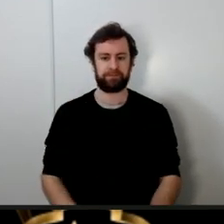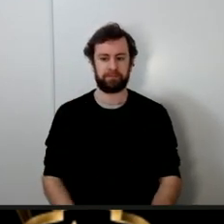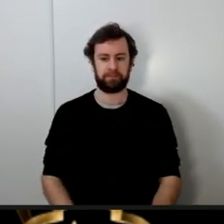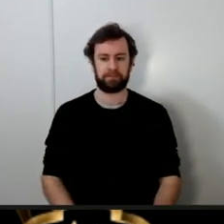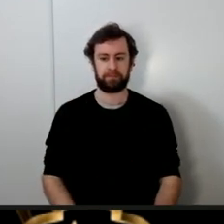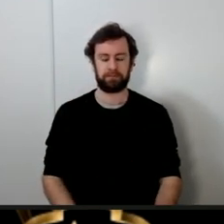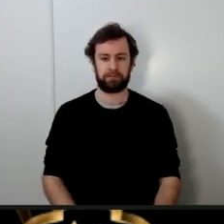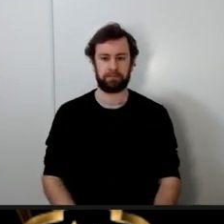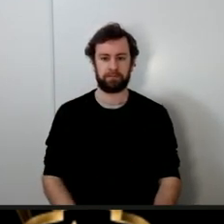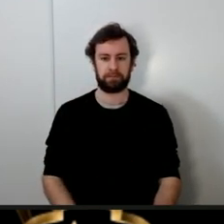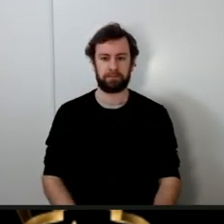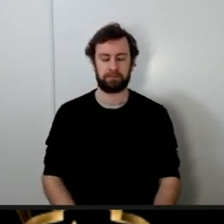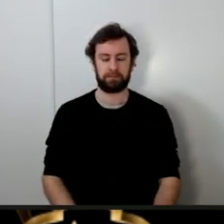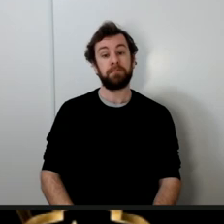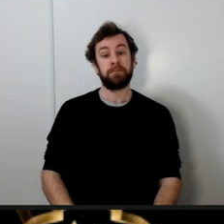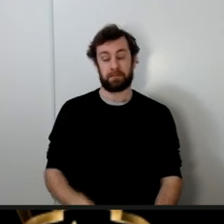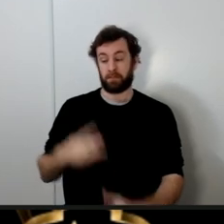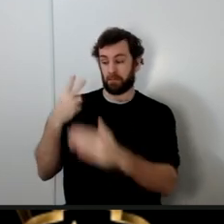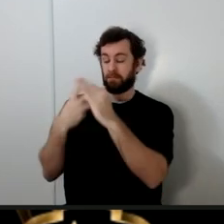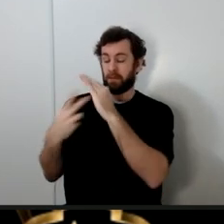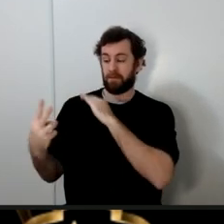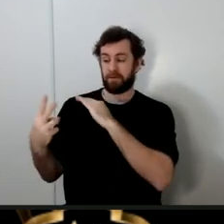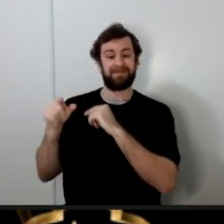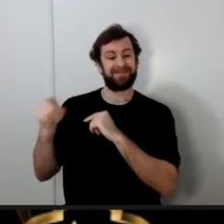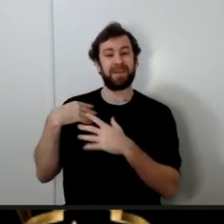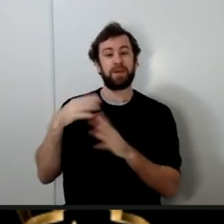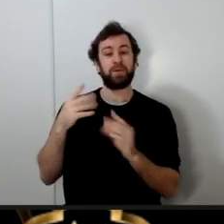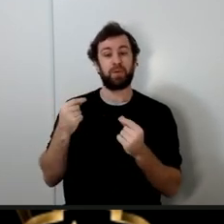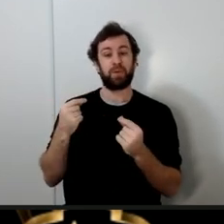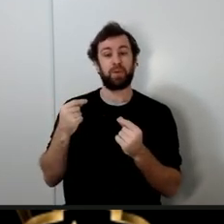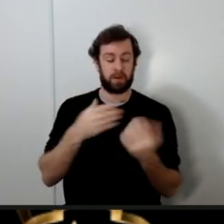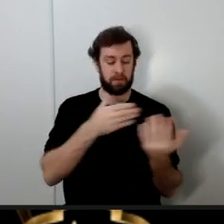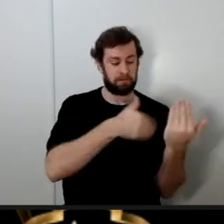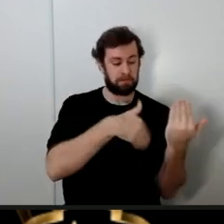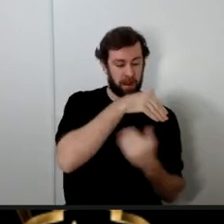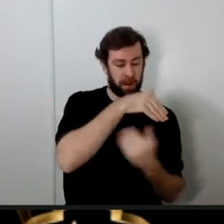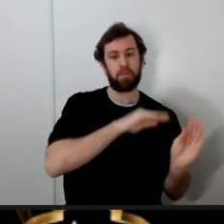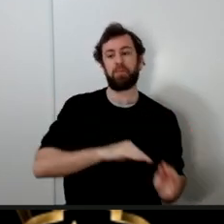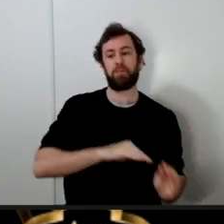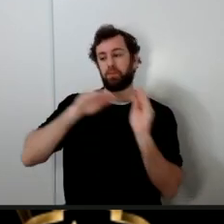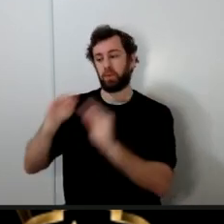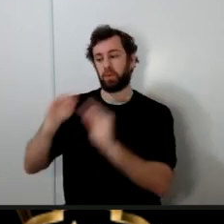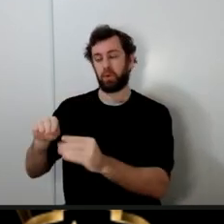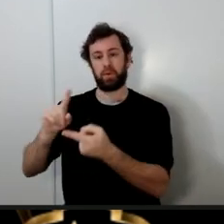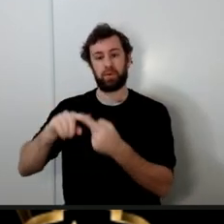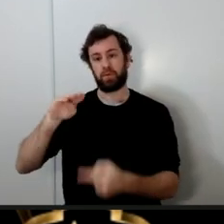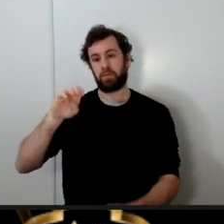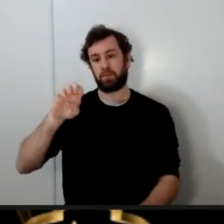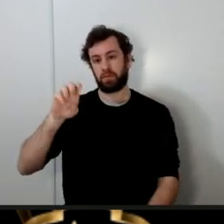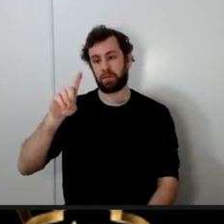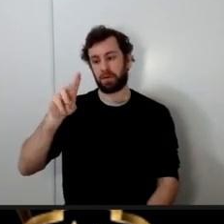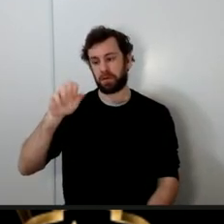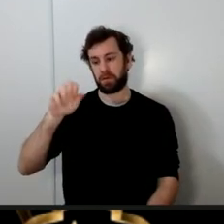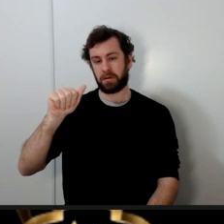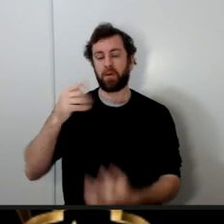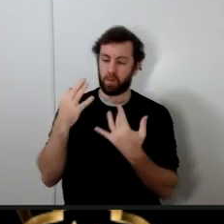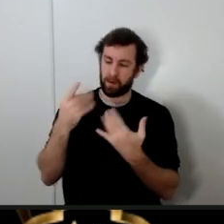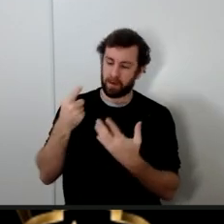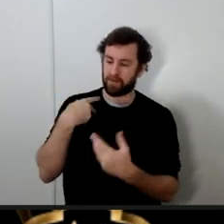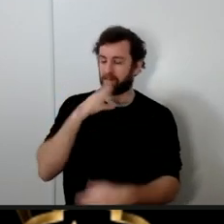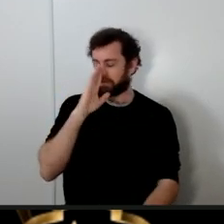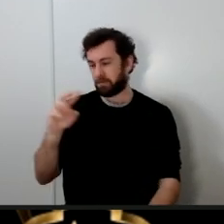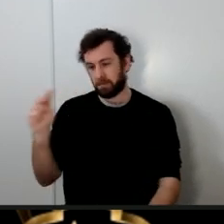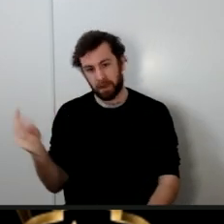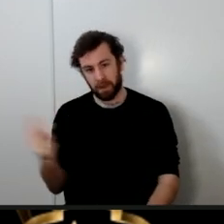from Mecca to Medina he spent some time in Quba waiting for Imam Ali and Lady Fatima to arrive